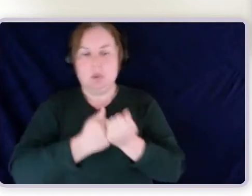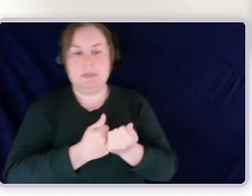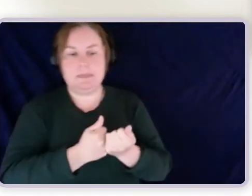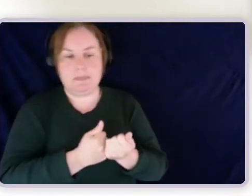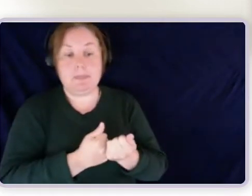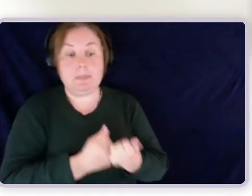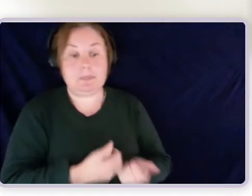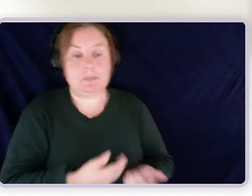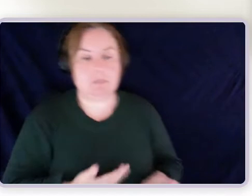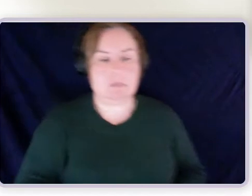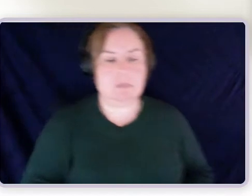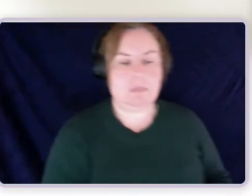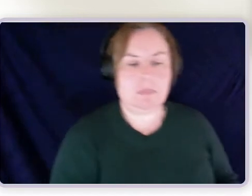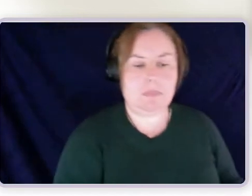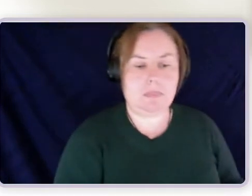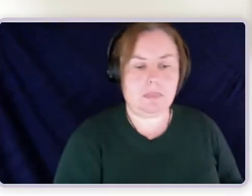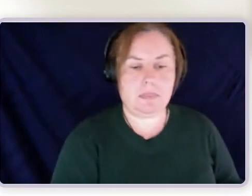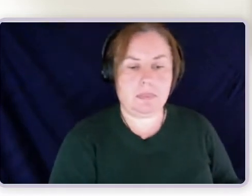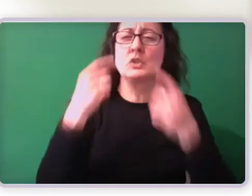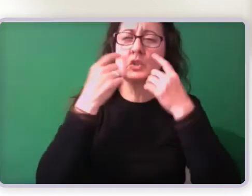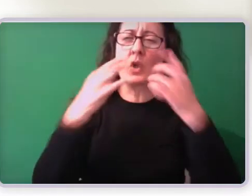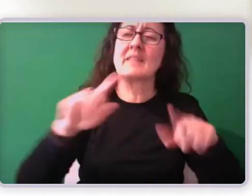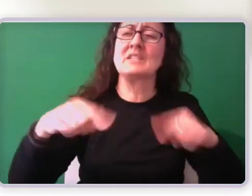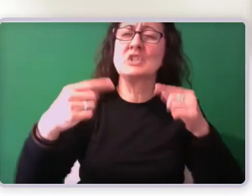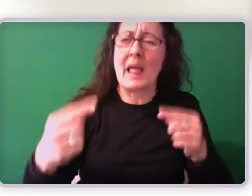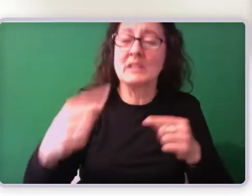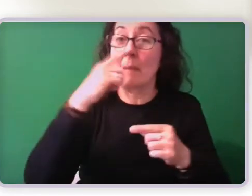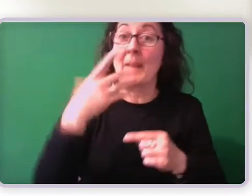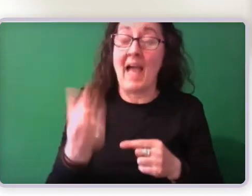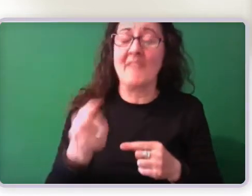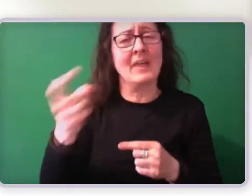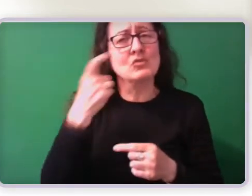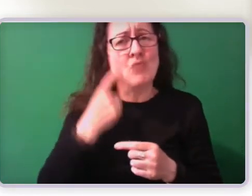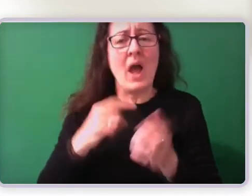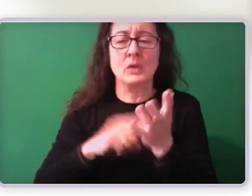people have when they access the disability support pension that I've seen in my own work.